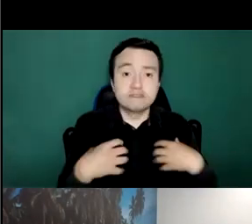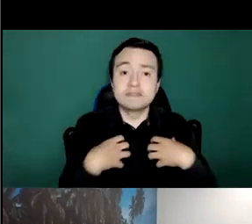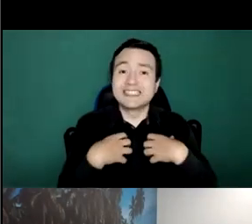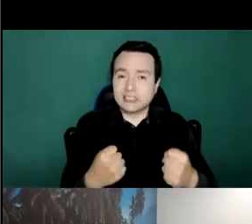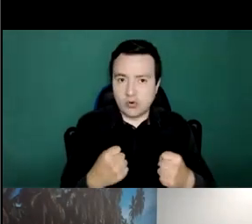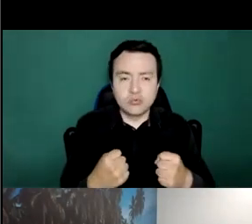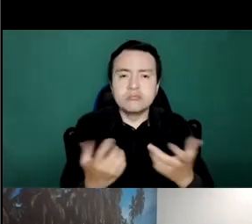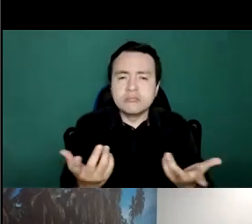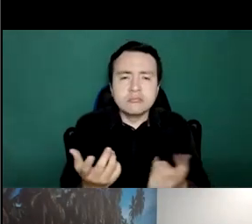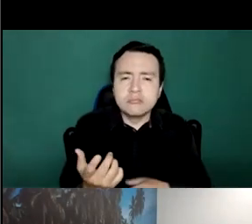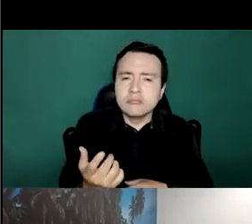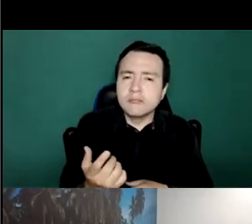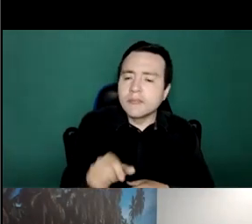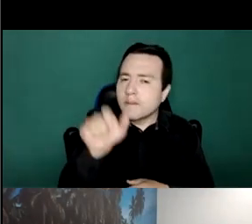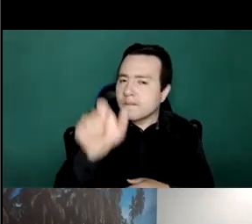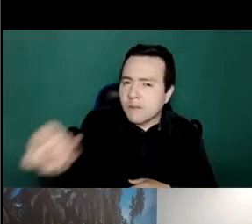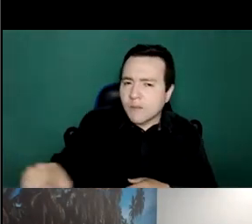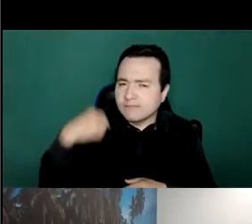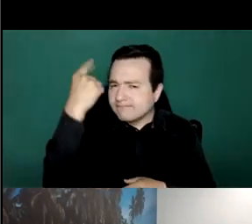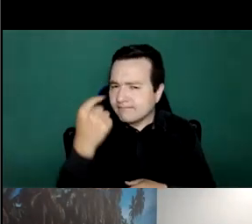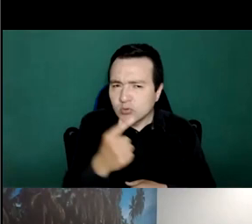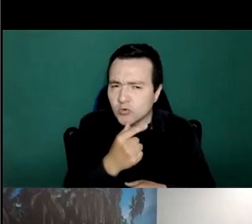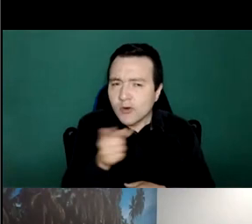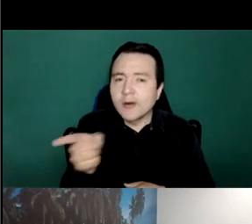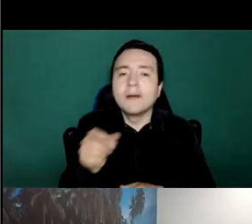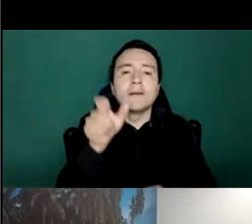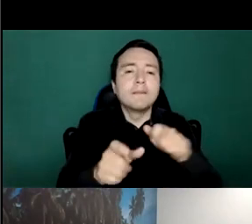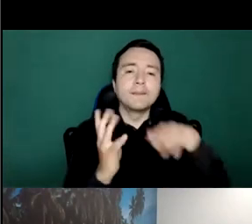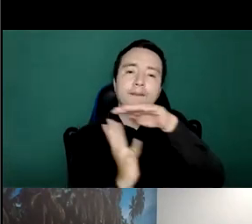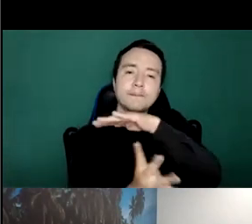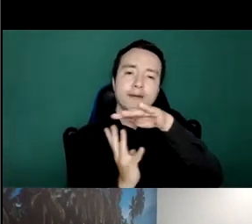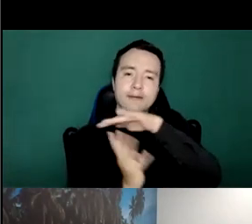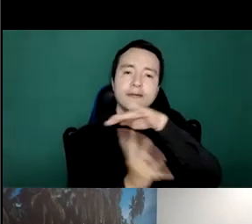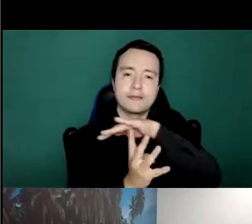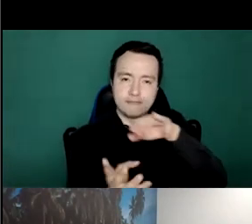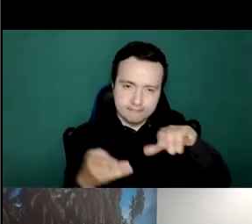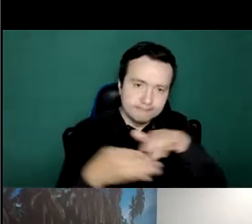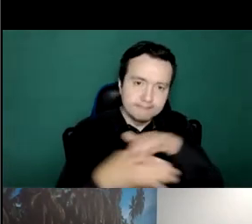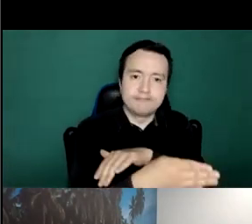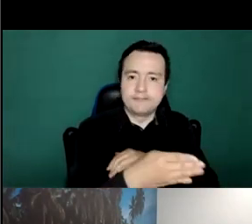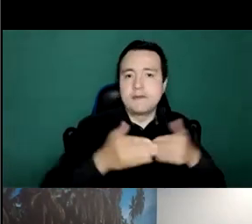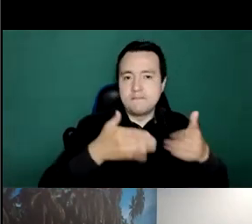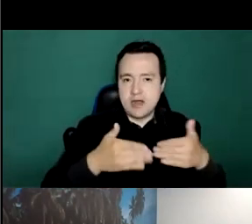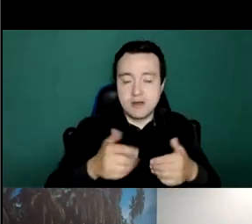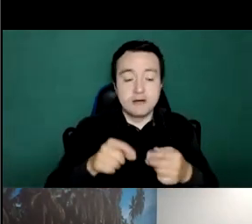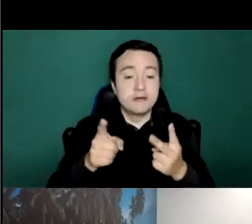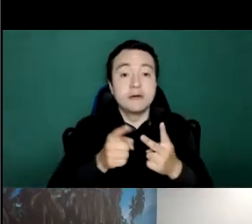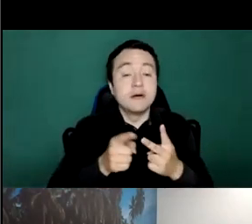the migrant population was included the migrant people with disabilities